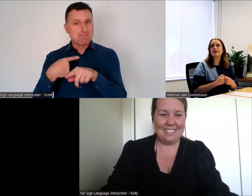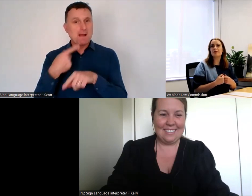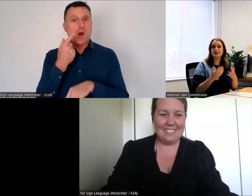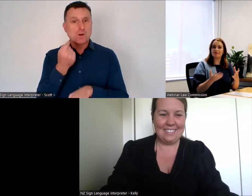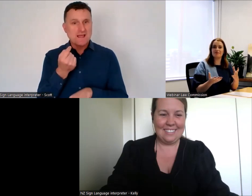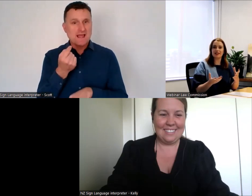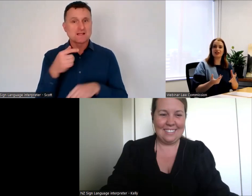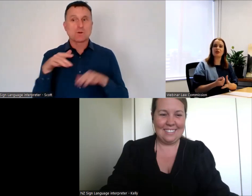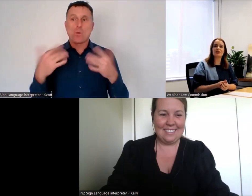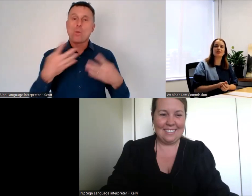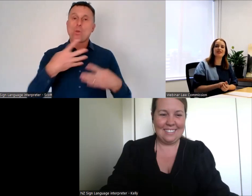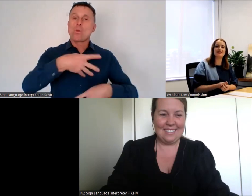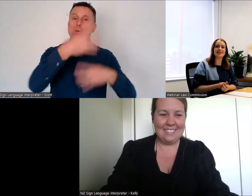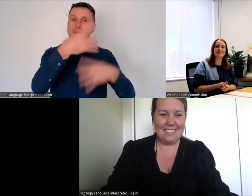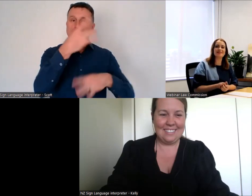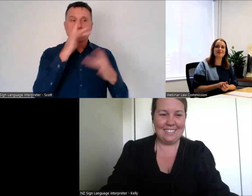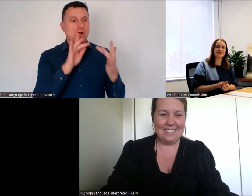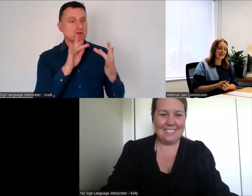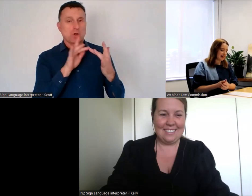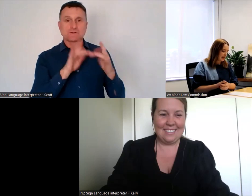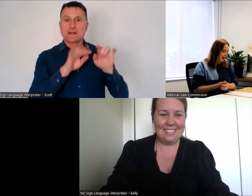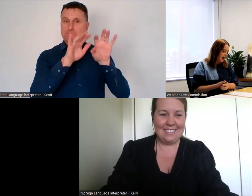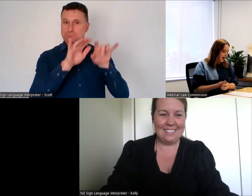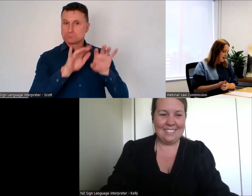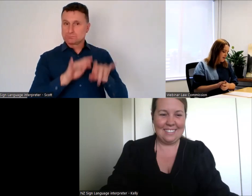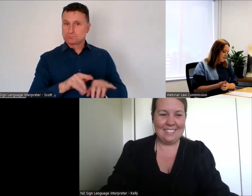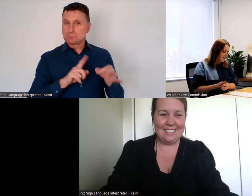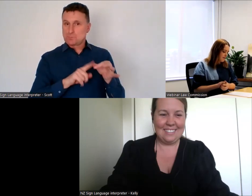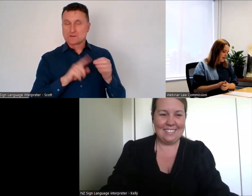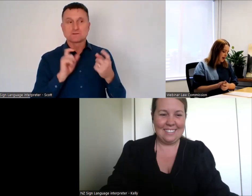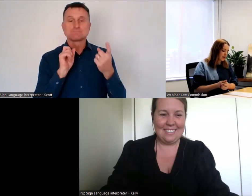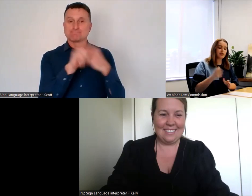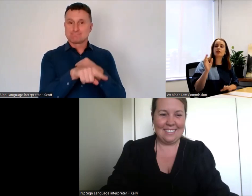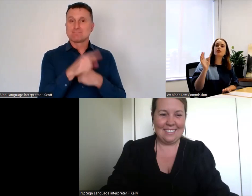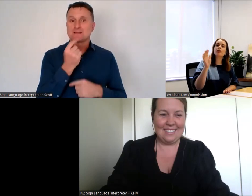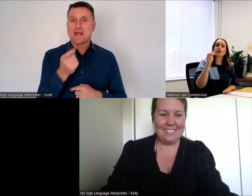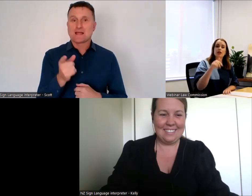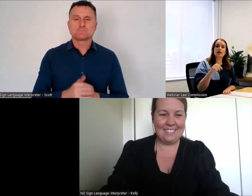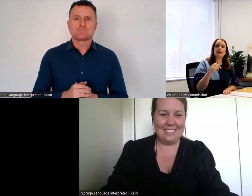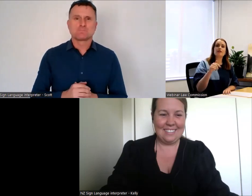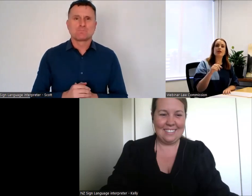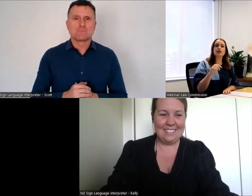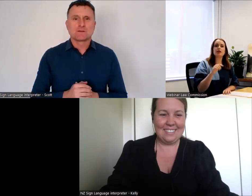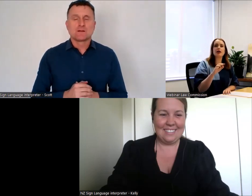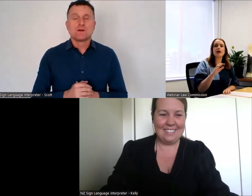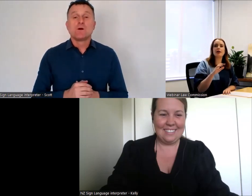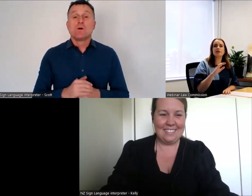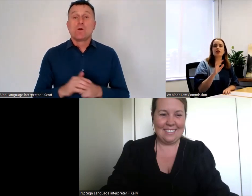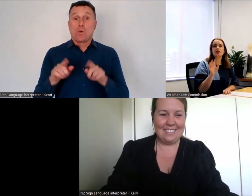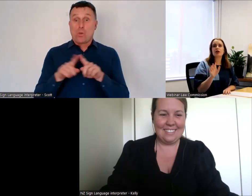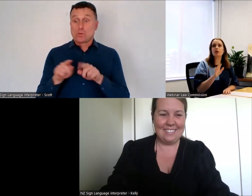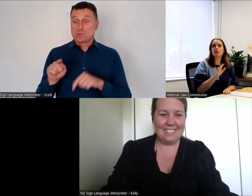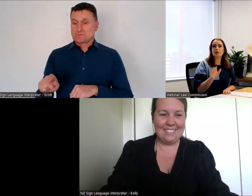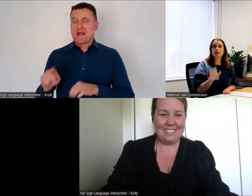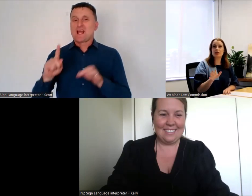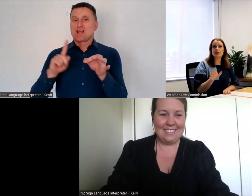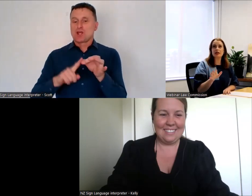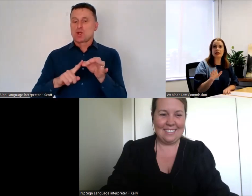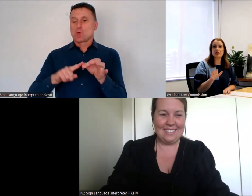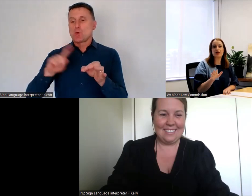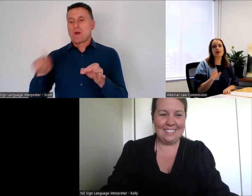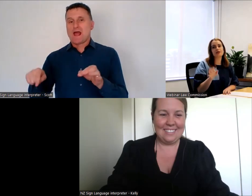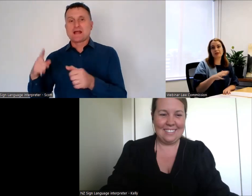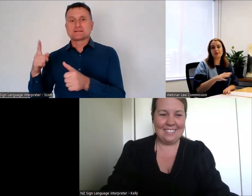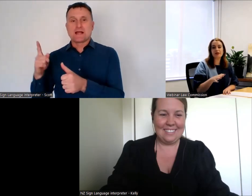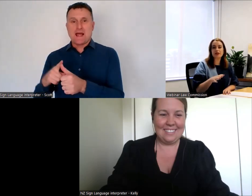and we can answer your question directly. And just on the Q&A function, just to note, we won't be